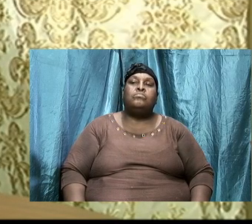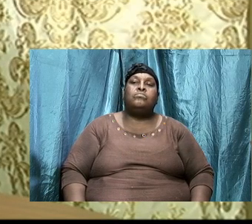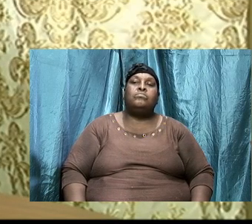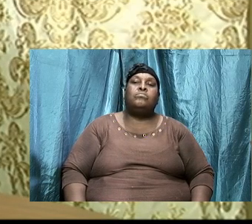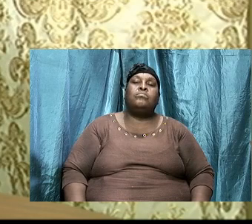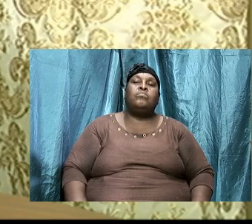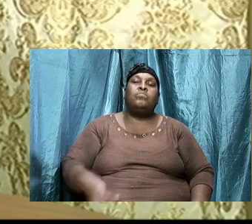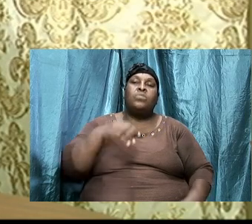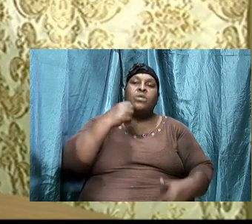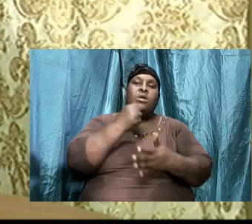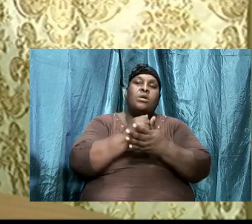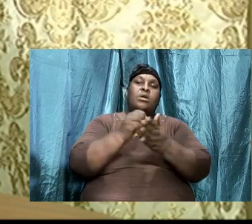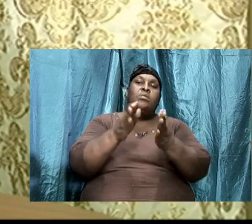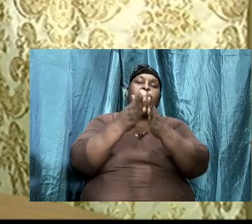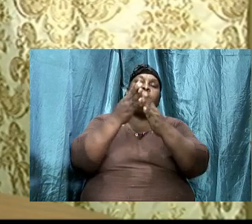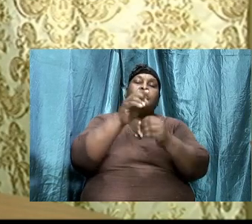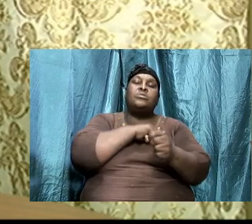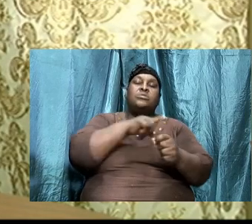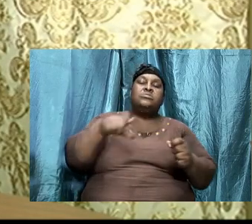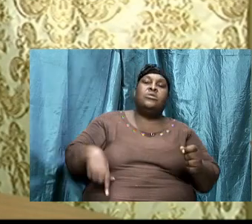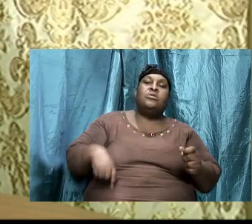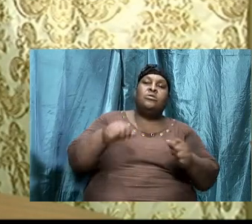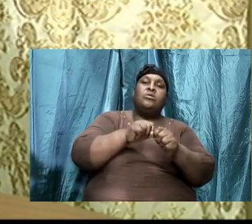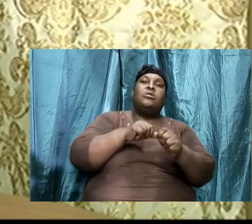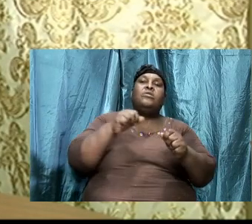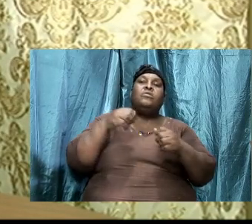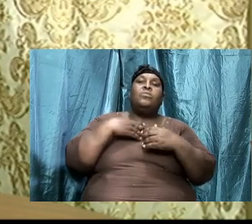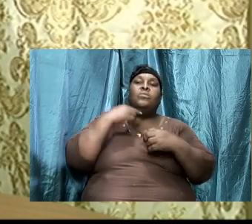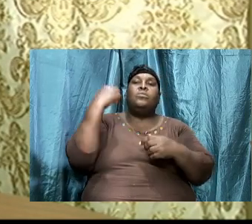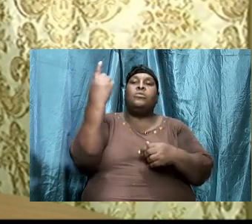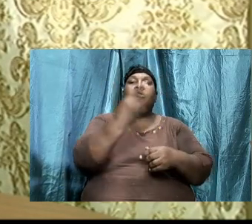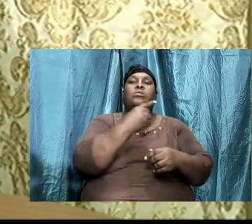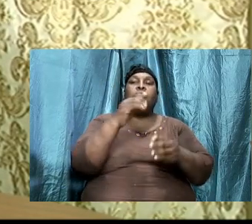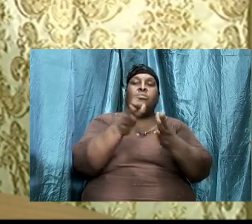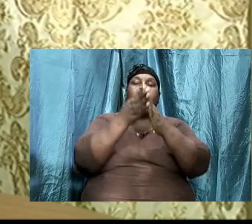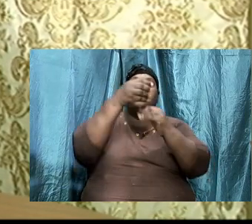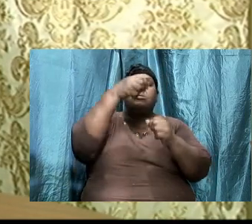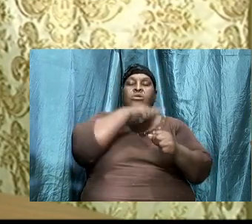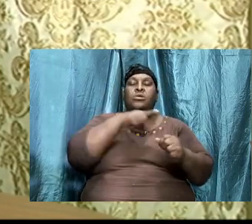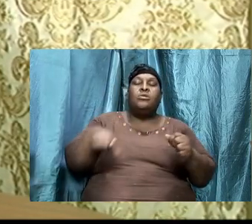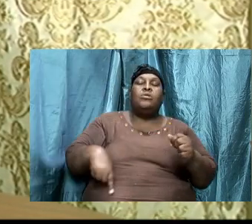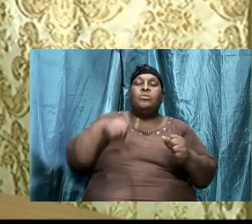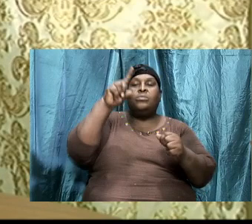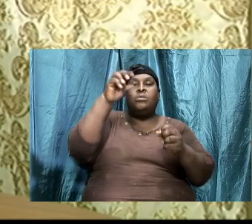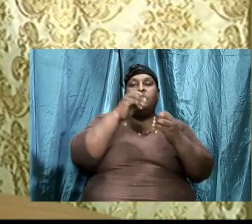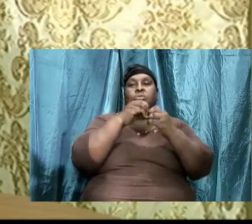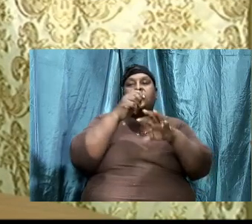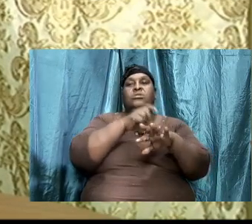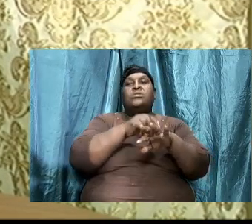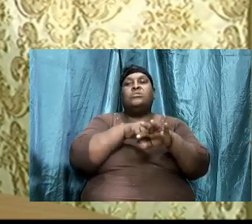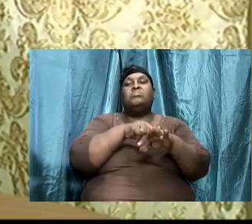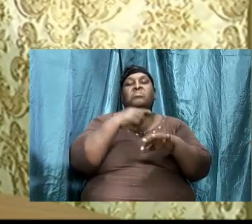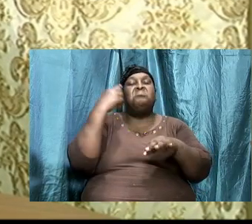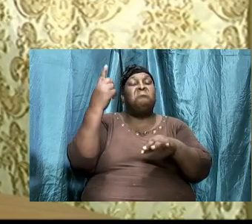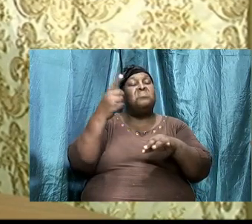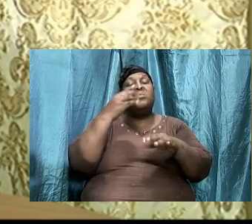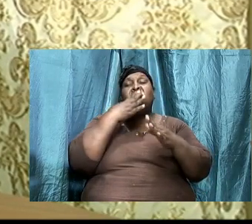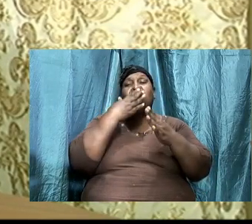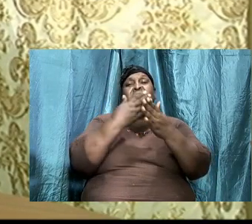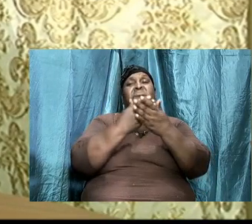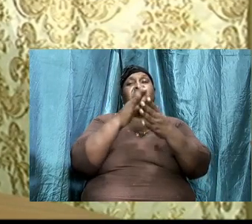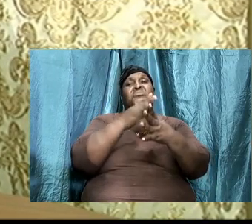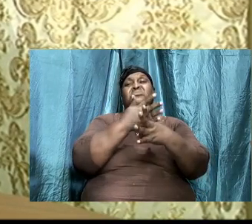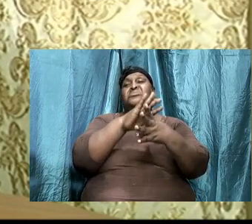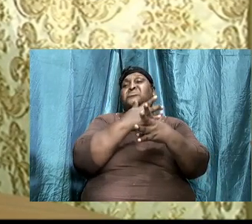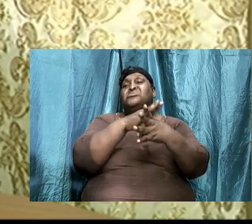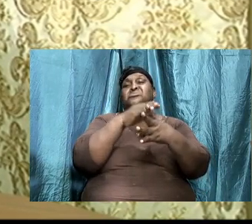Amen. Praise the Lord, everybody. Praise the Lord one more time. You know, it's always good to share